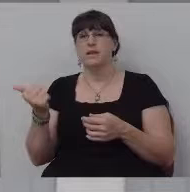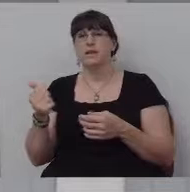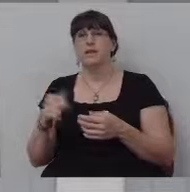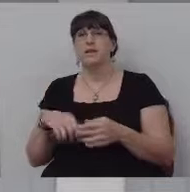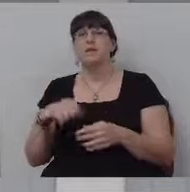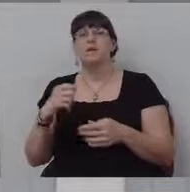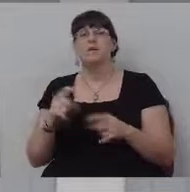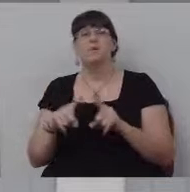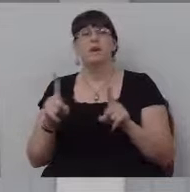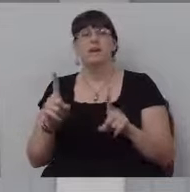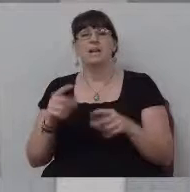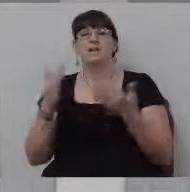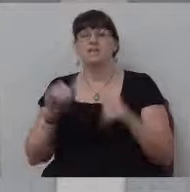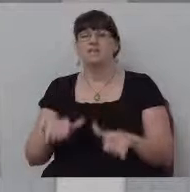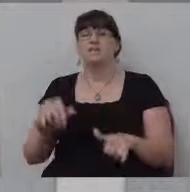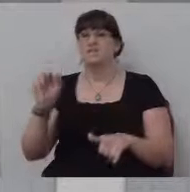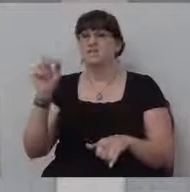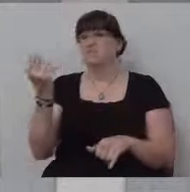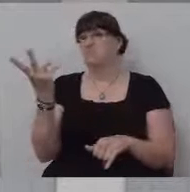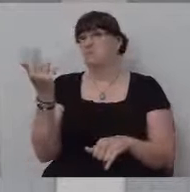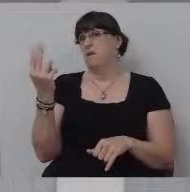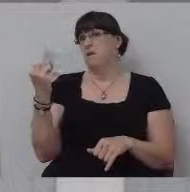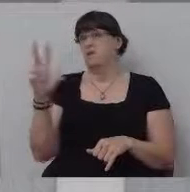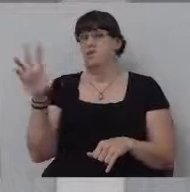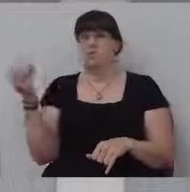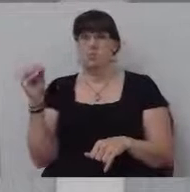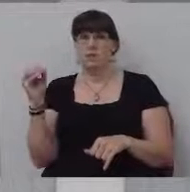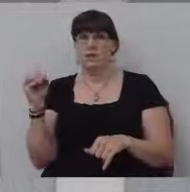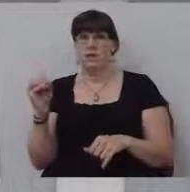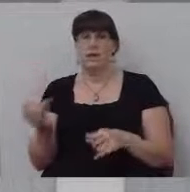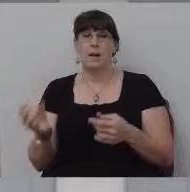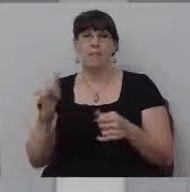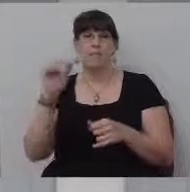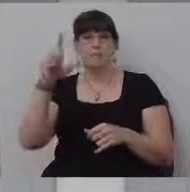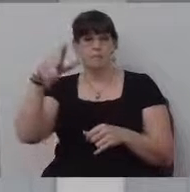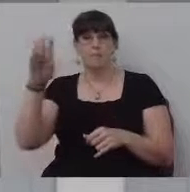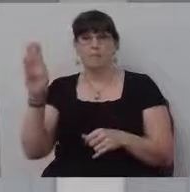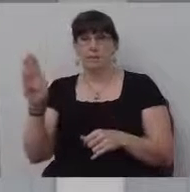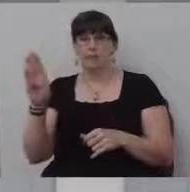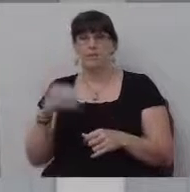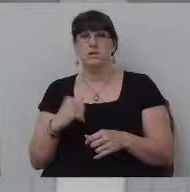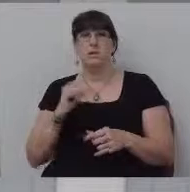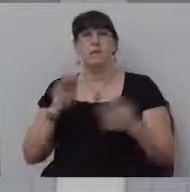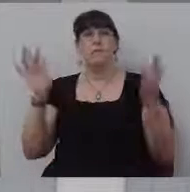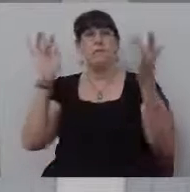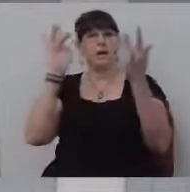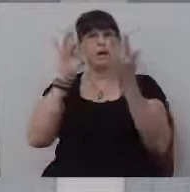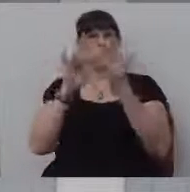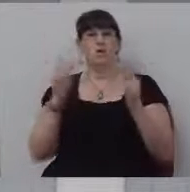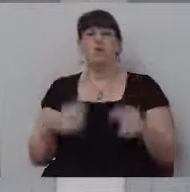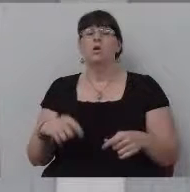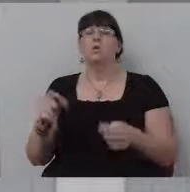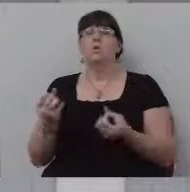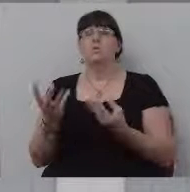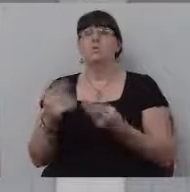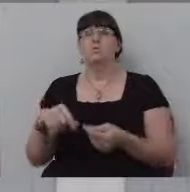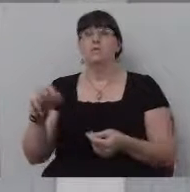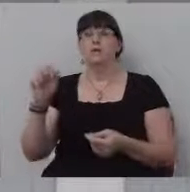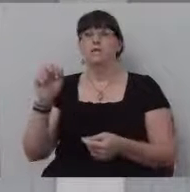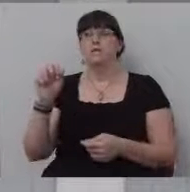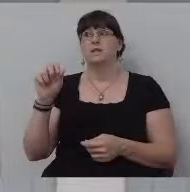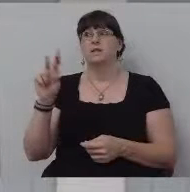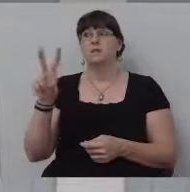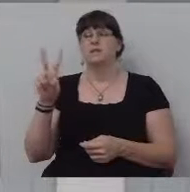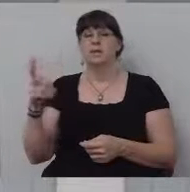and pretty fit in those days, about 220 pounds. And my goal was to weigh 240. I was, you know, eating and drinking a dozen raw